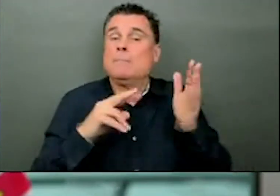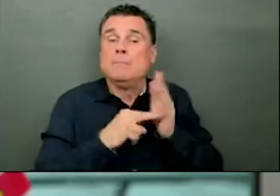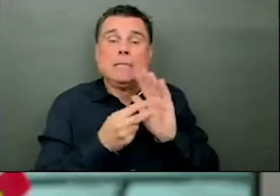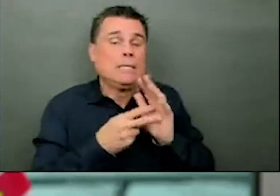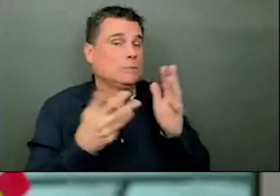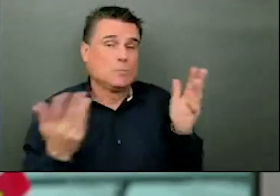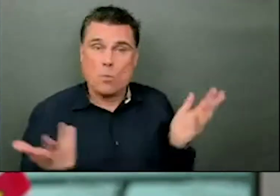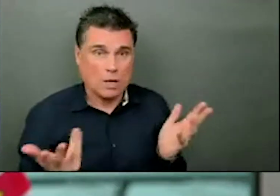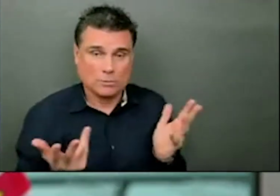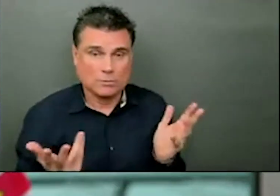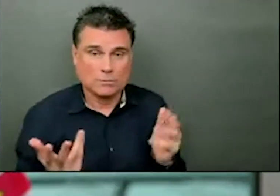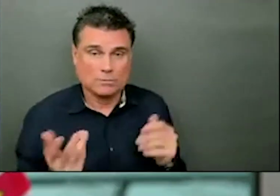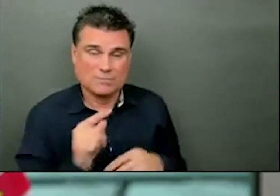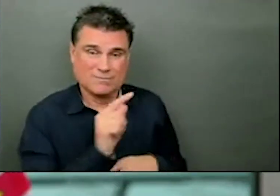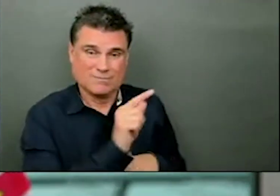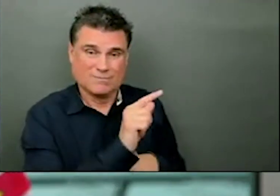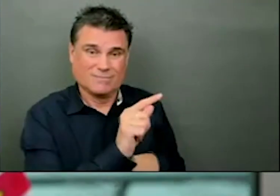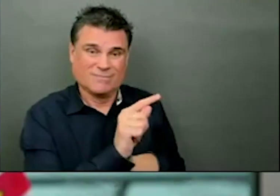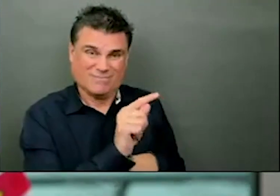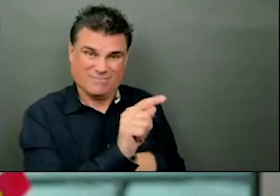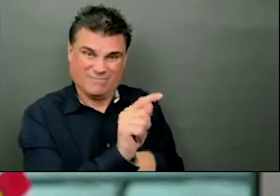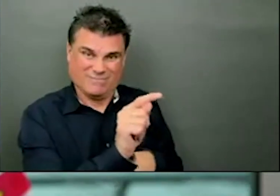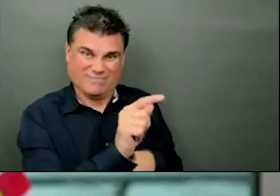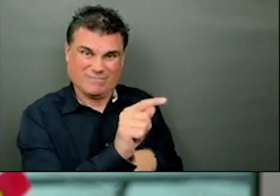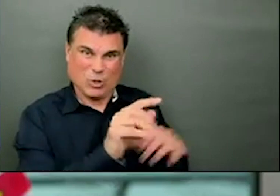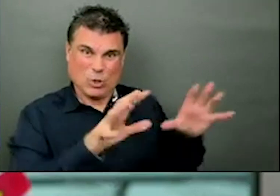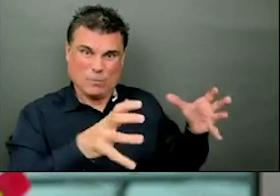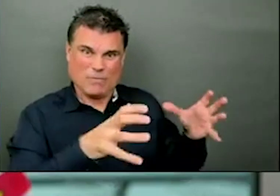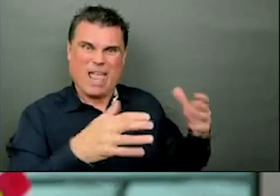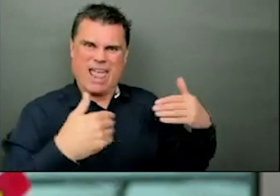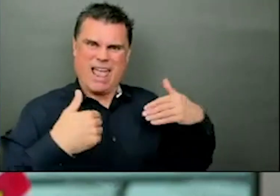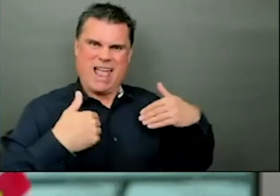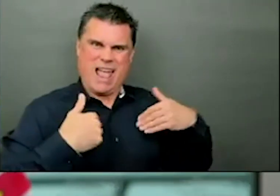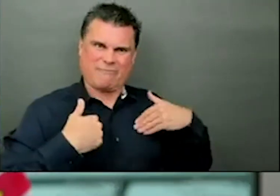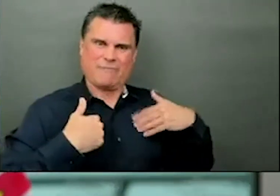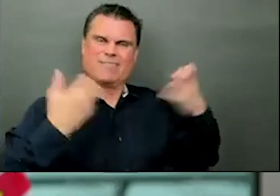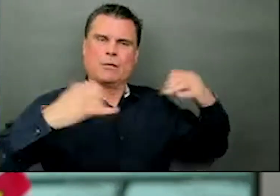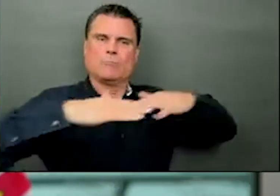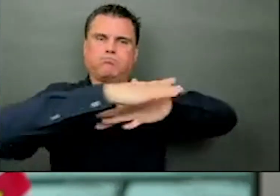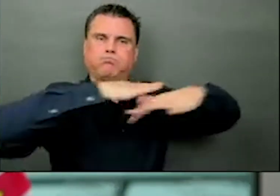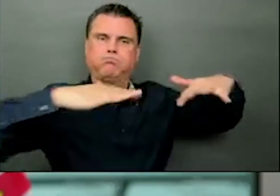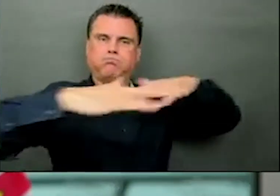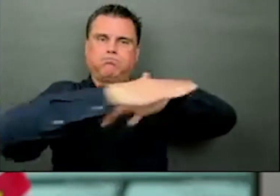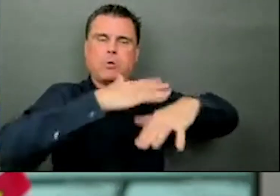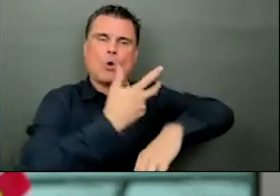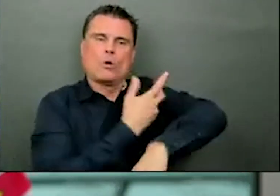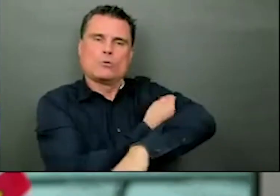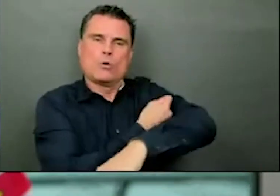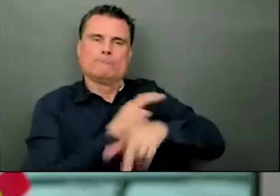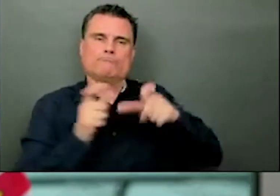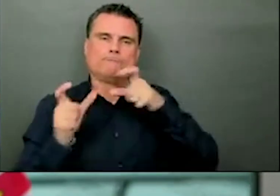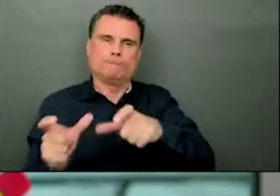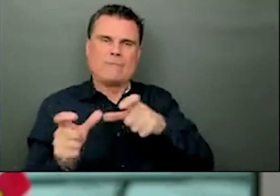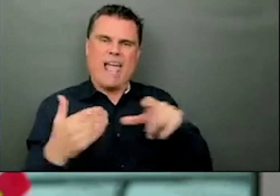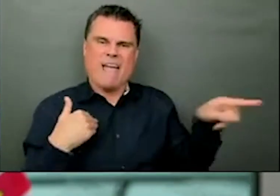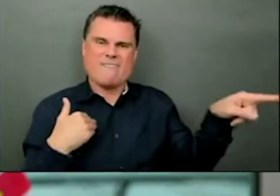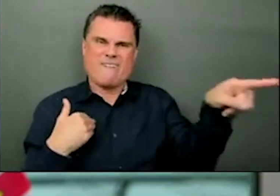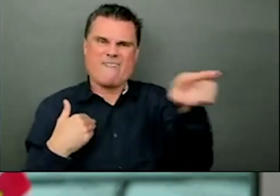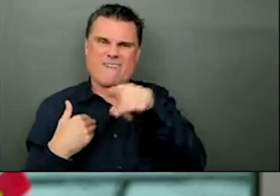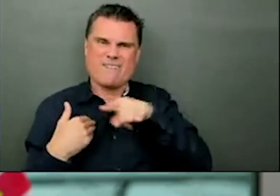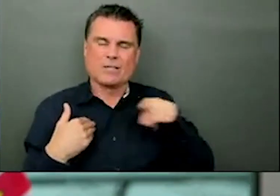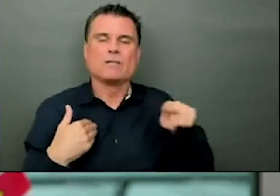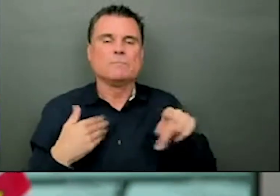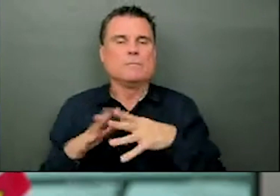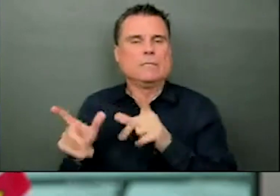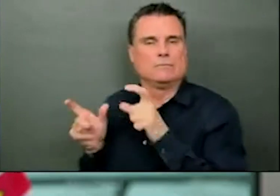now in the decreased rates that we're seeing in long-term care. But we're not at the point yet where everybody's had their second